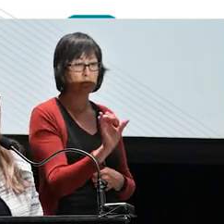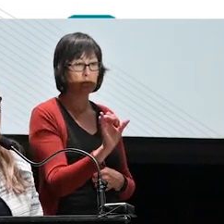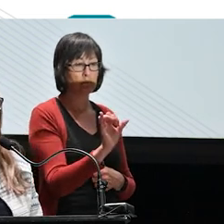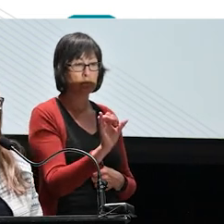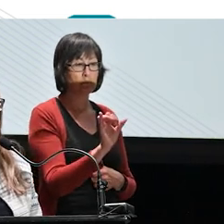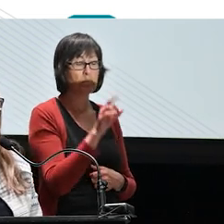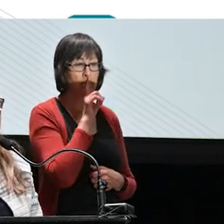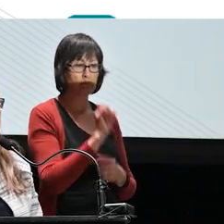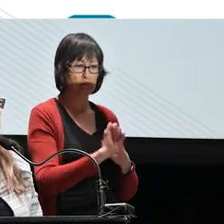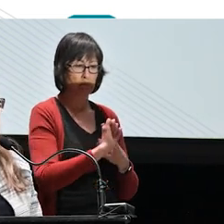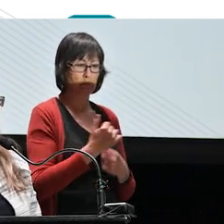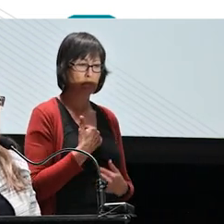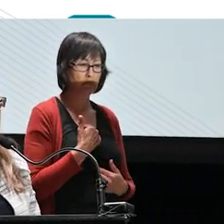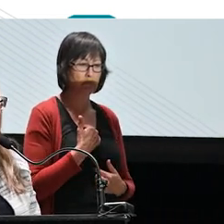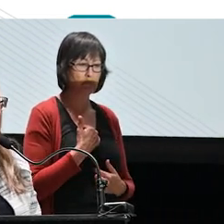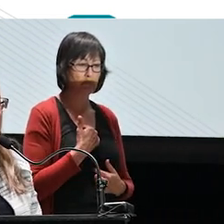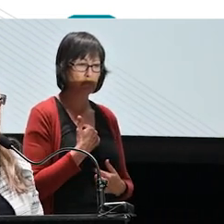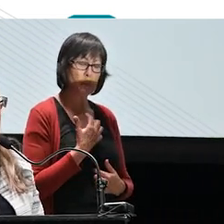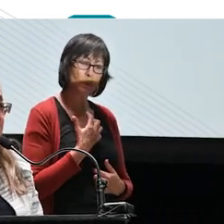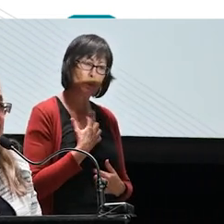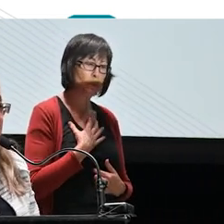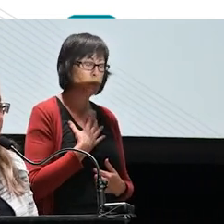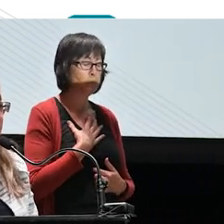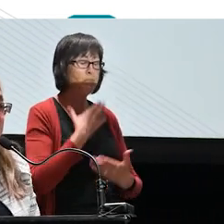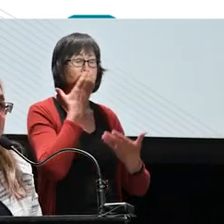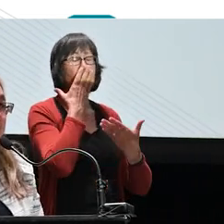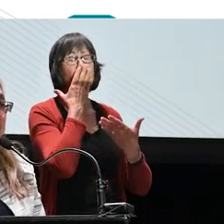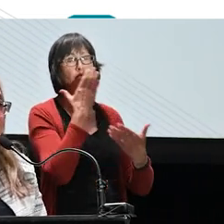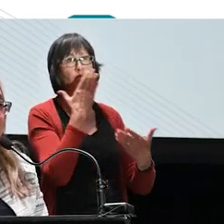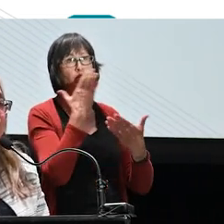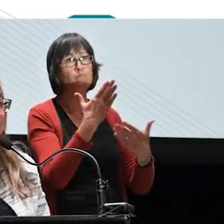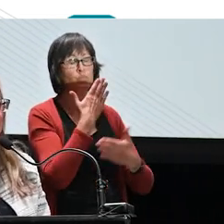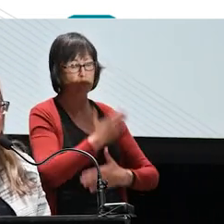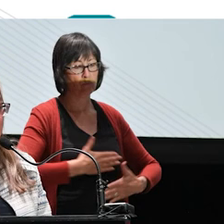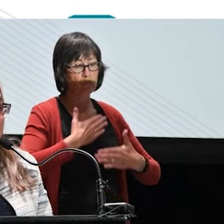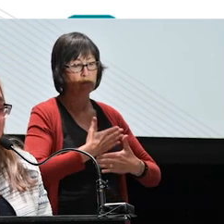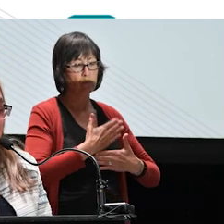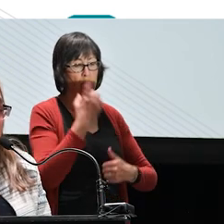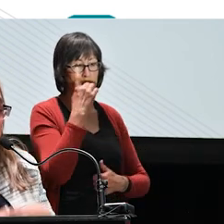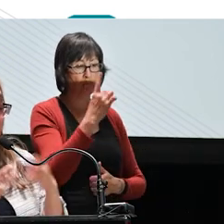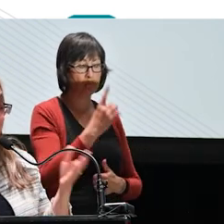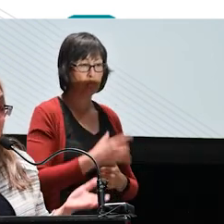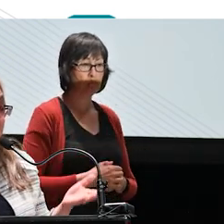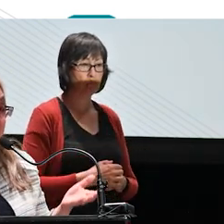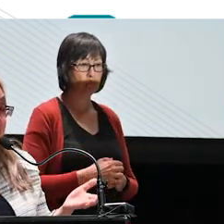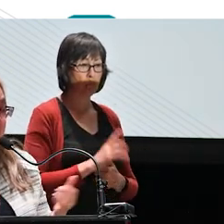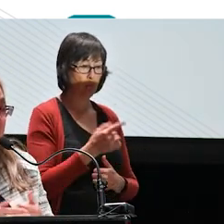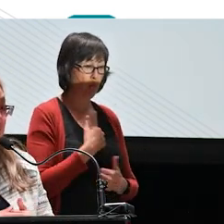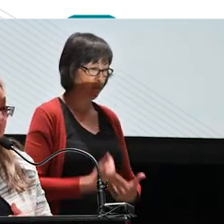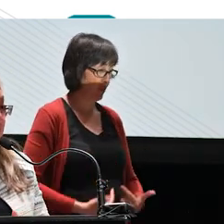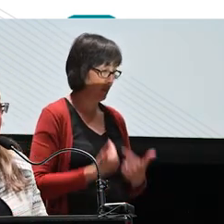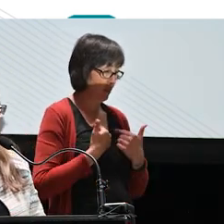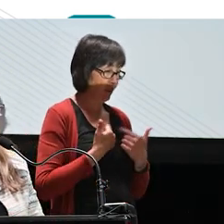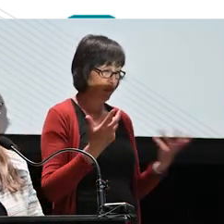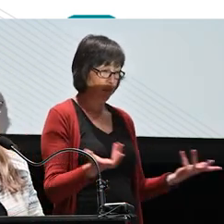really brought to me was just a great deal of gratitude and appreciation for where I live in